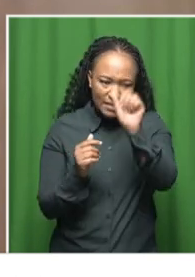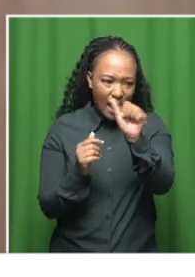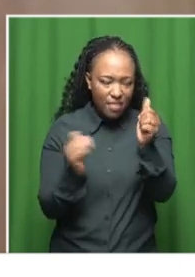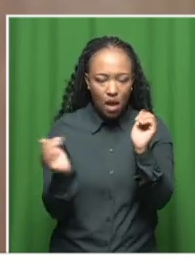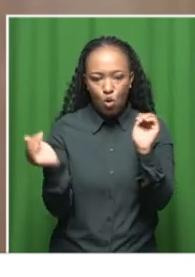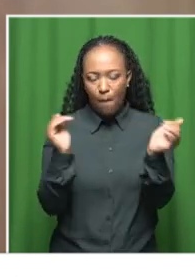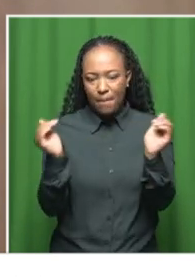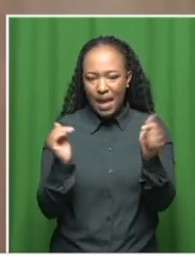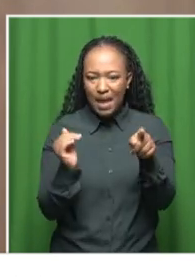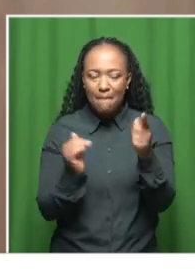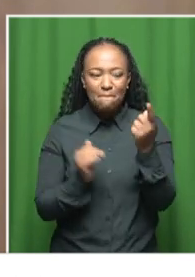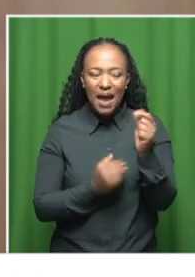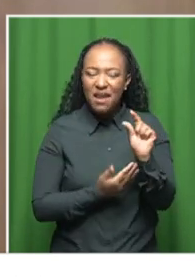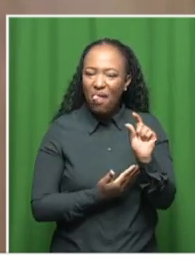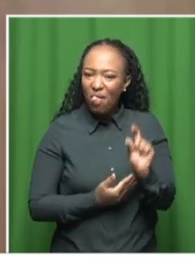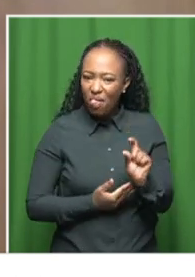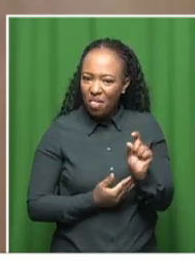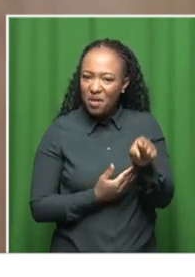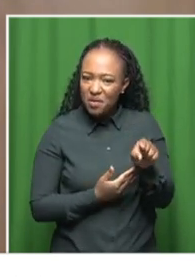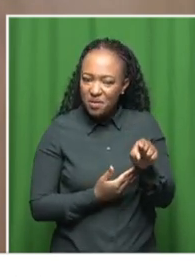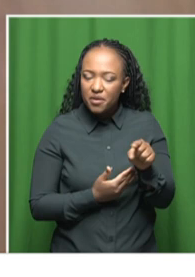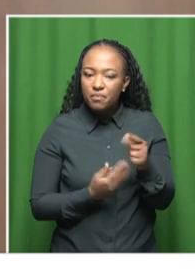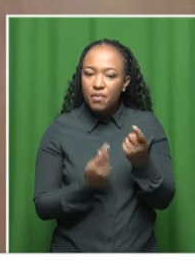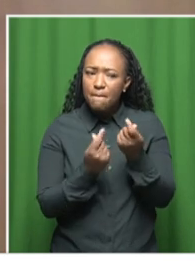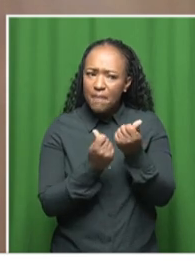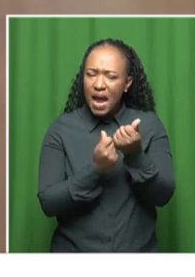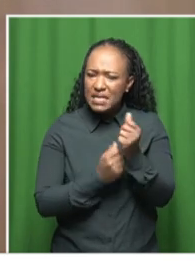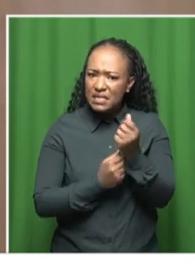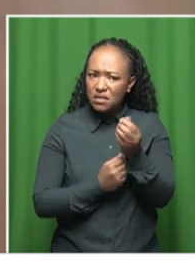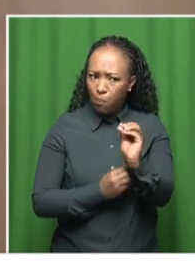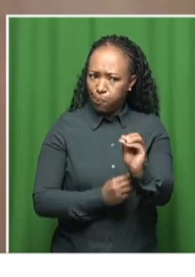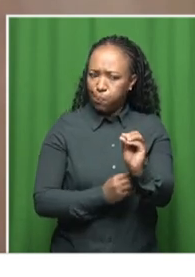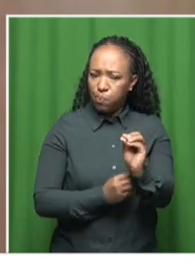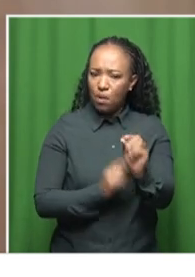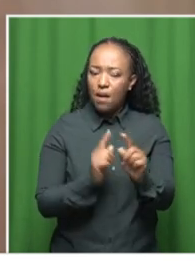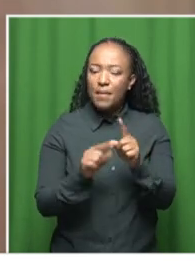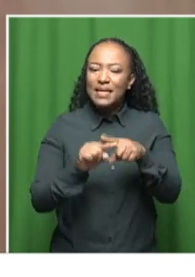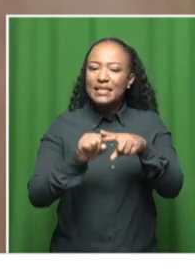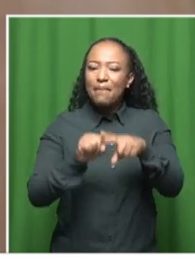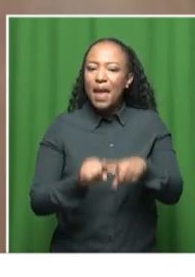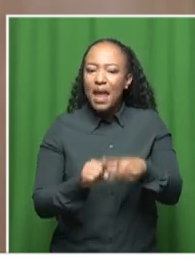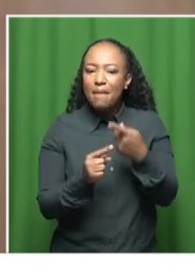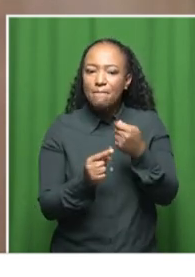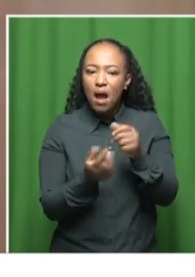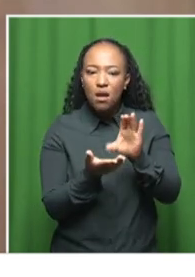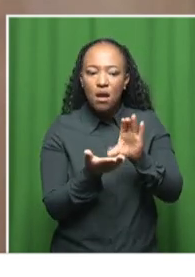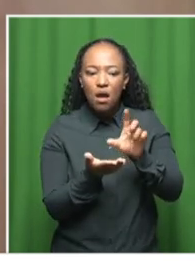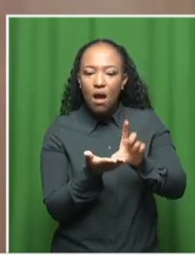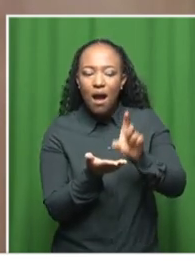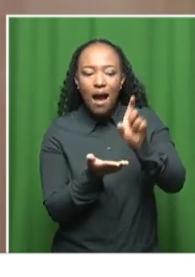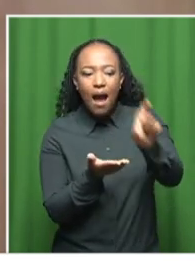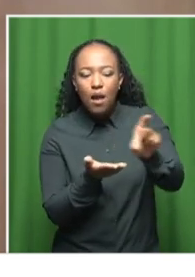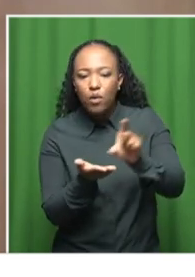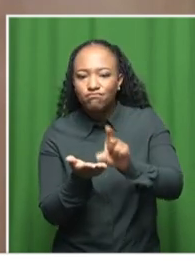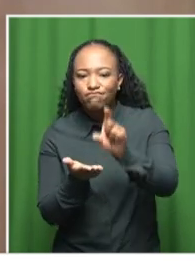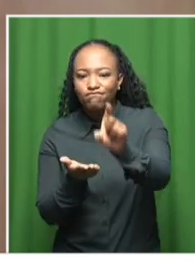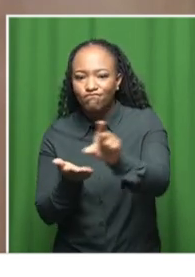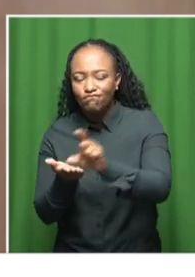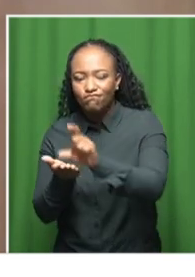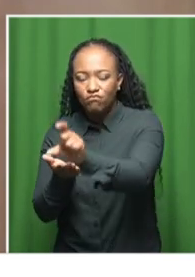things. There's a lot of money. It depends where we allocate our money, which portion of the...